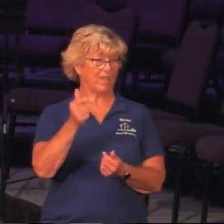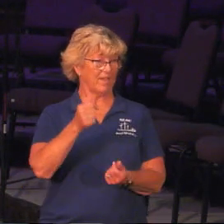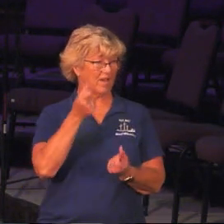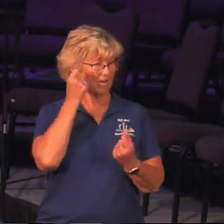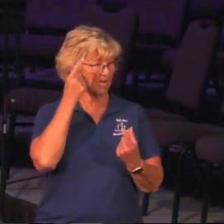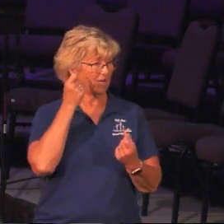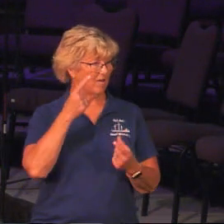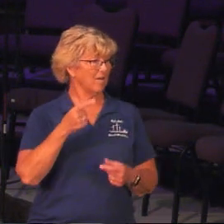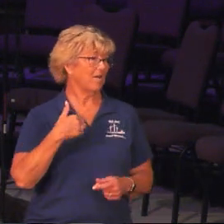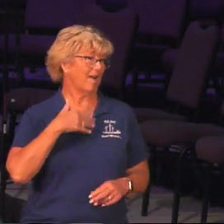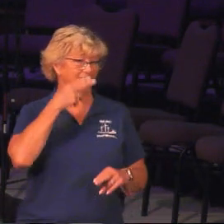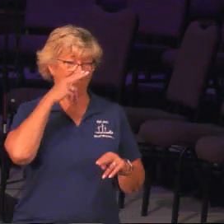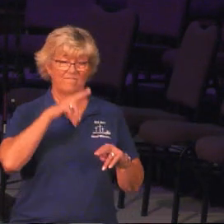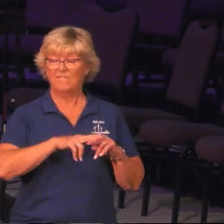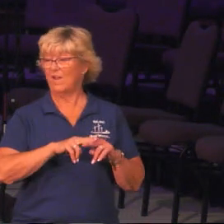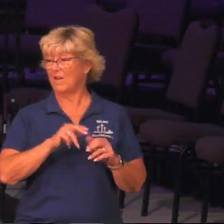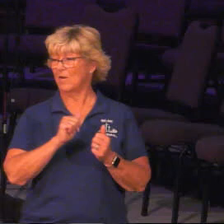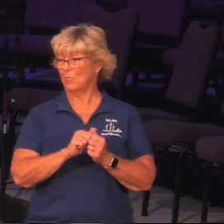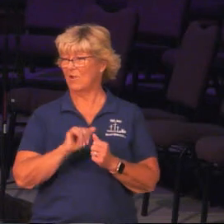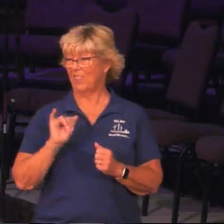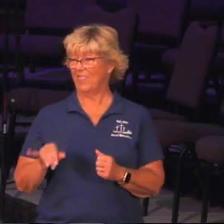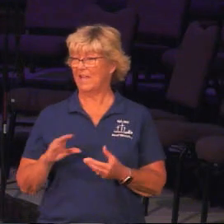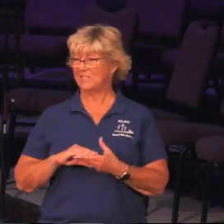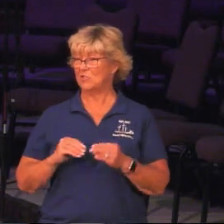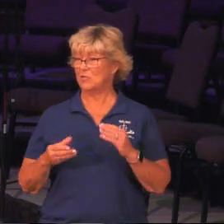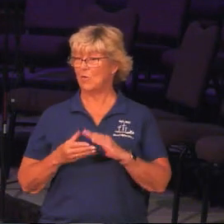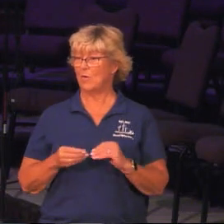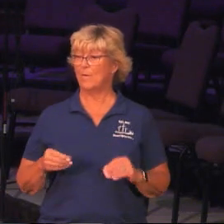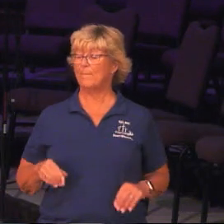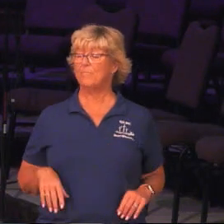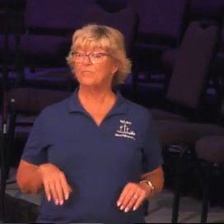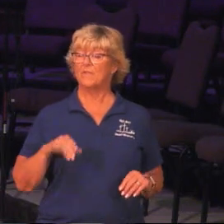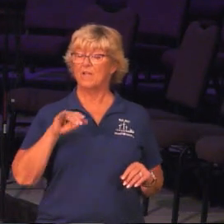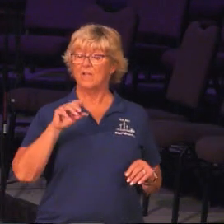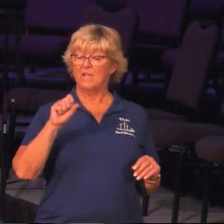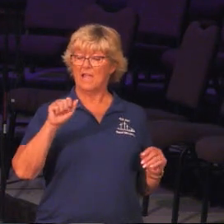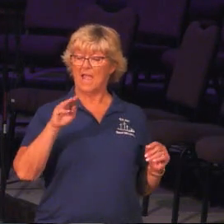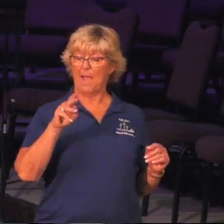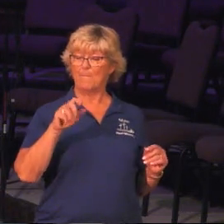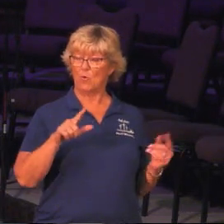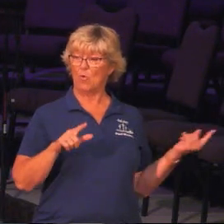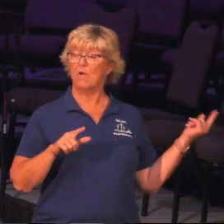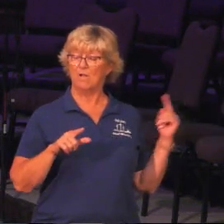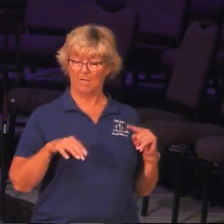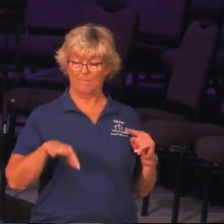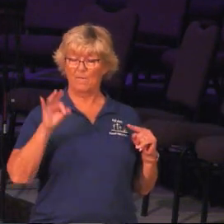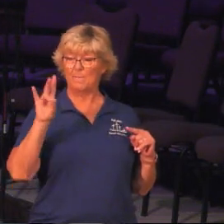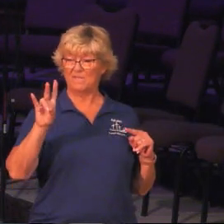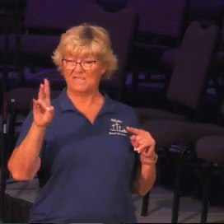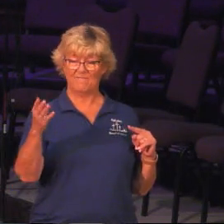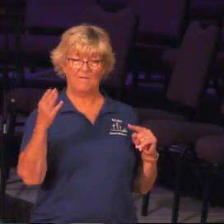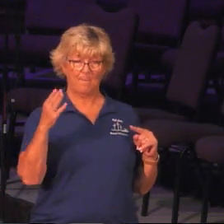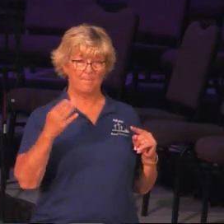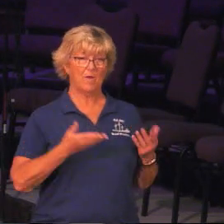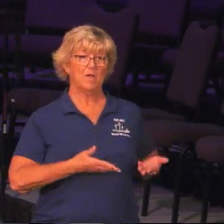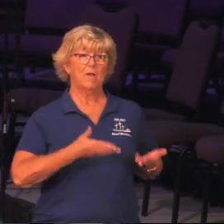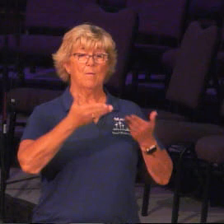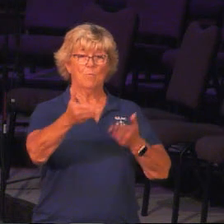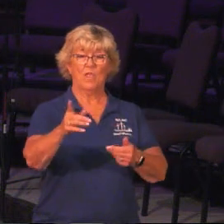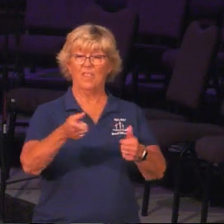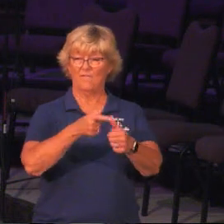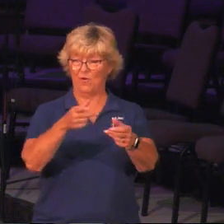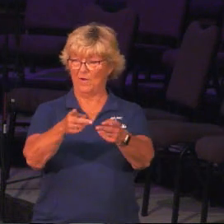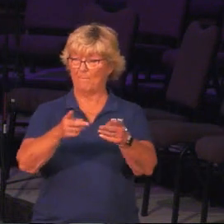then we would have fun with the telling of the story. So Samuel and Johnny do come and pick us up at 7 a.m. They do take us to the first stop. It's